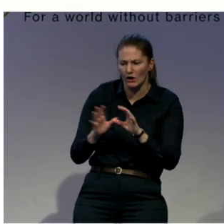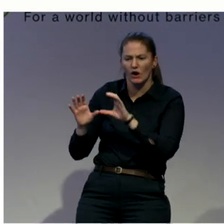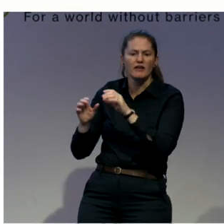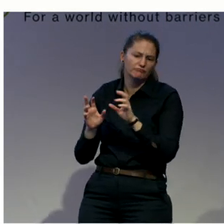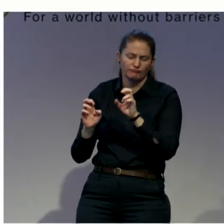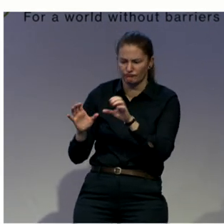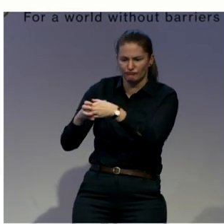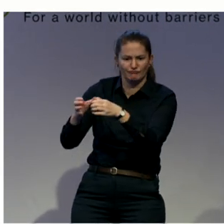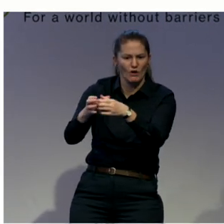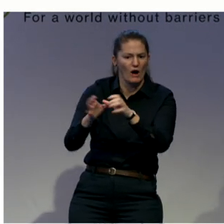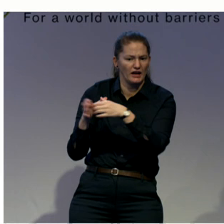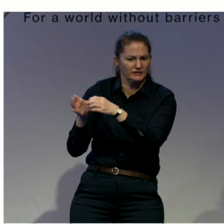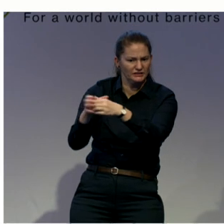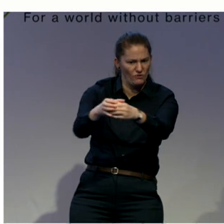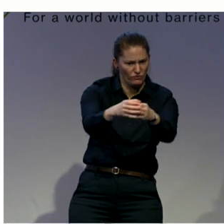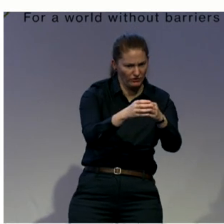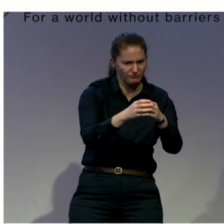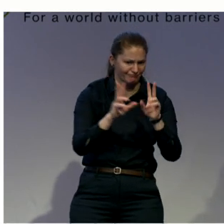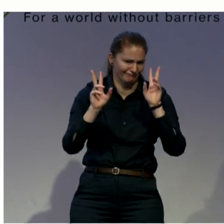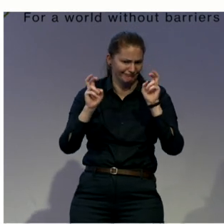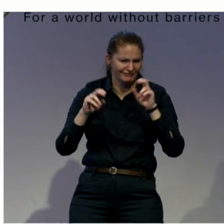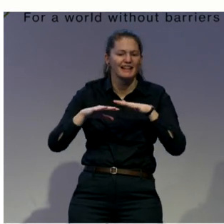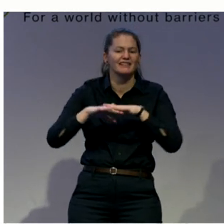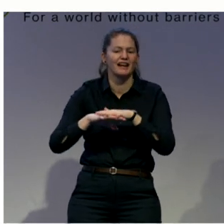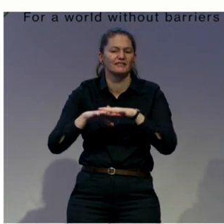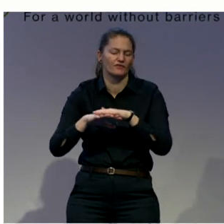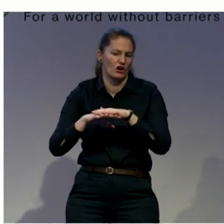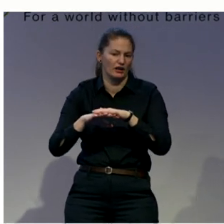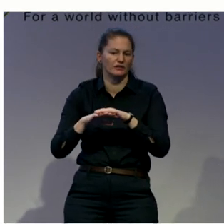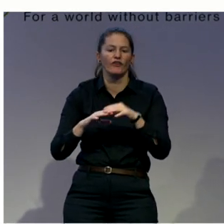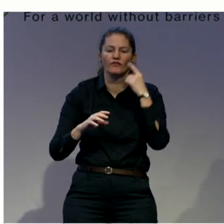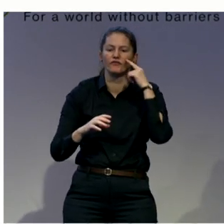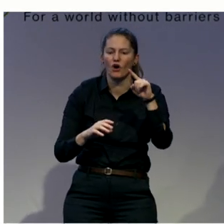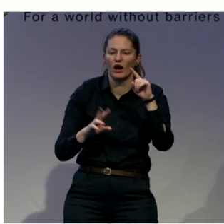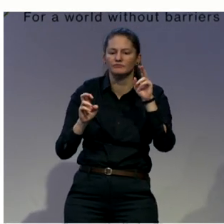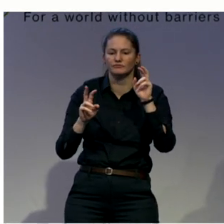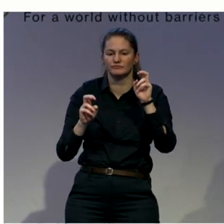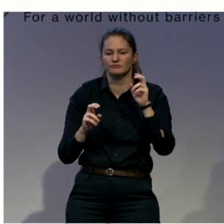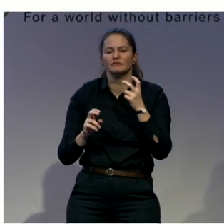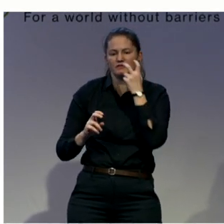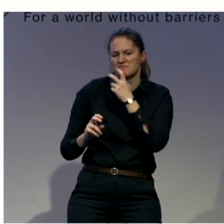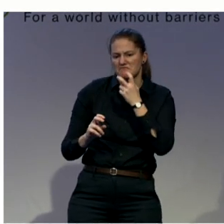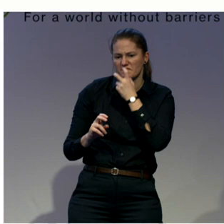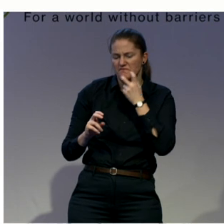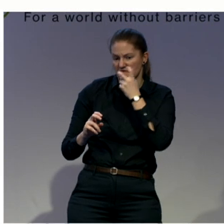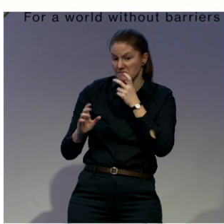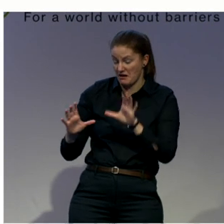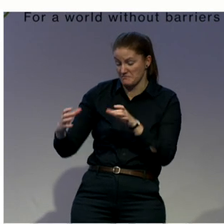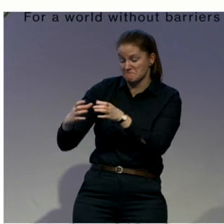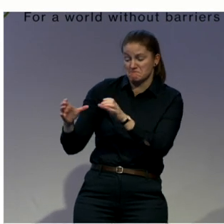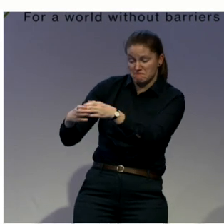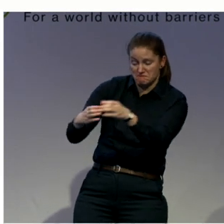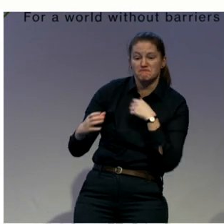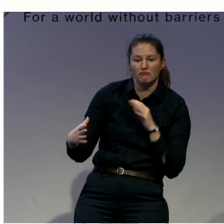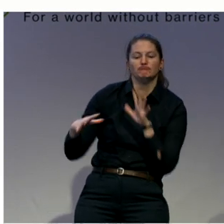Network for Oral Trials, to include some elements, you know, about disability rights. Specifically,